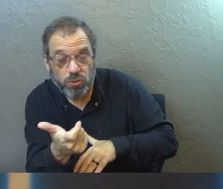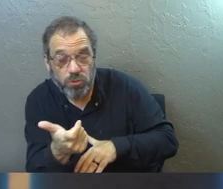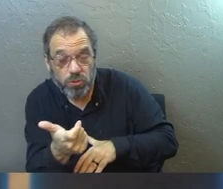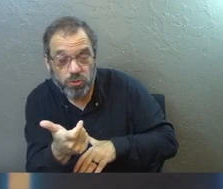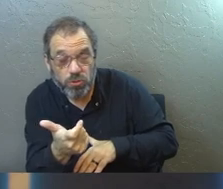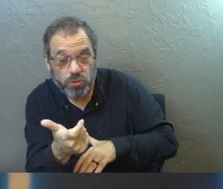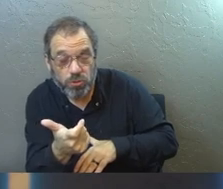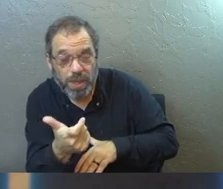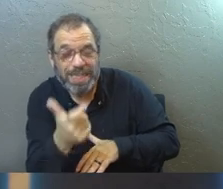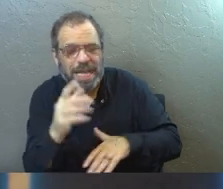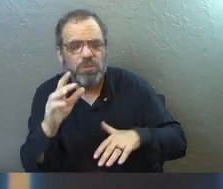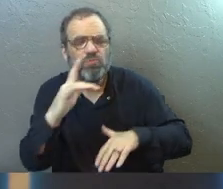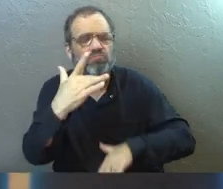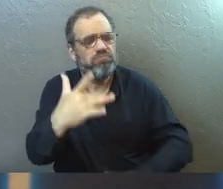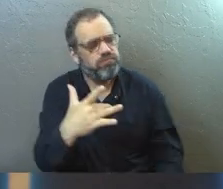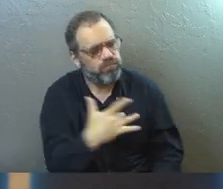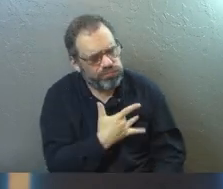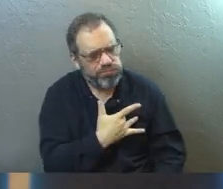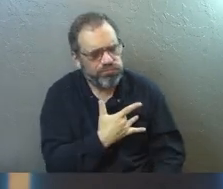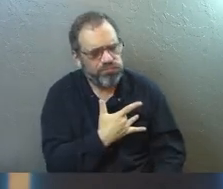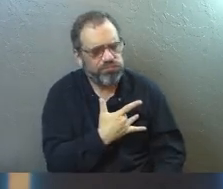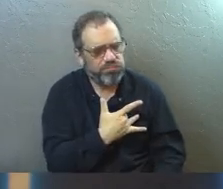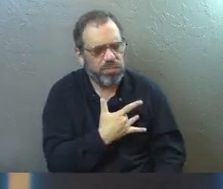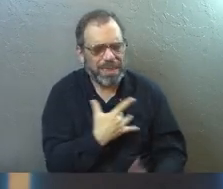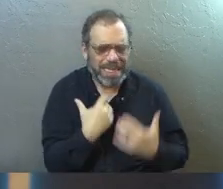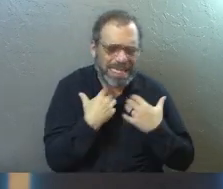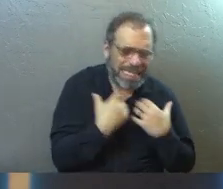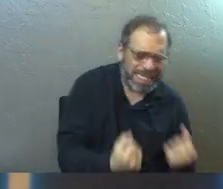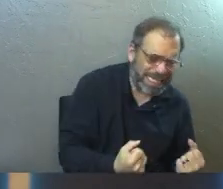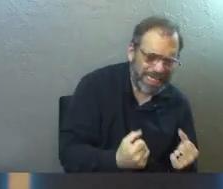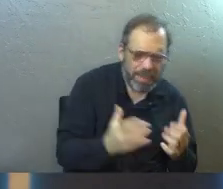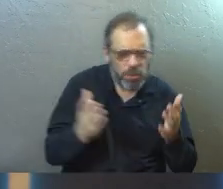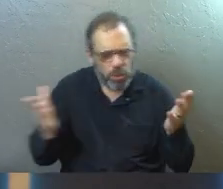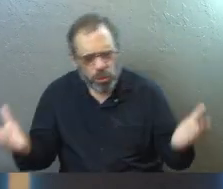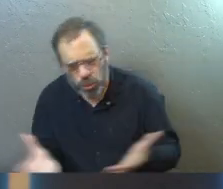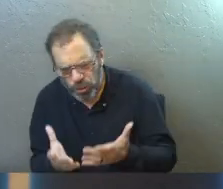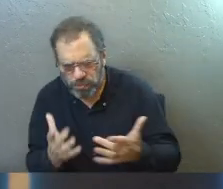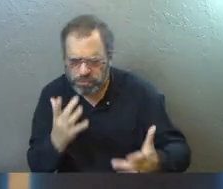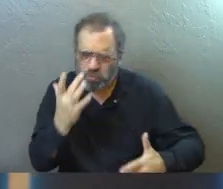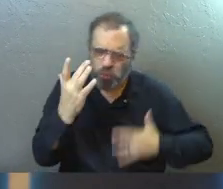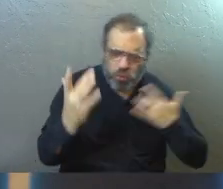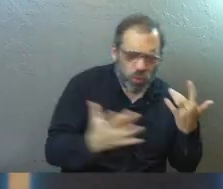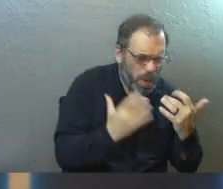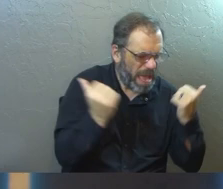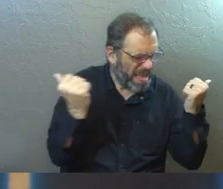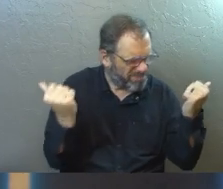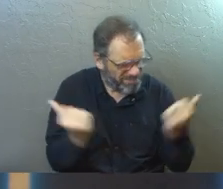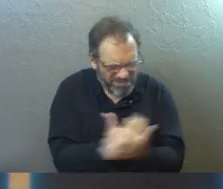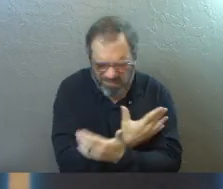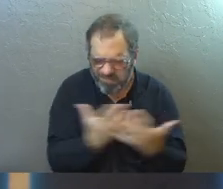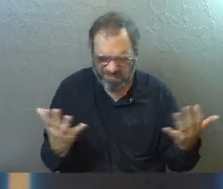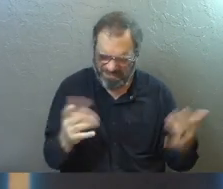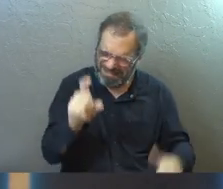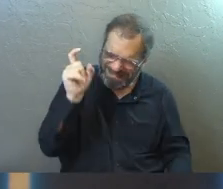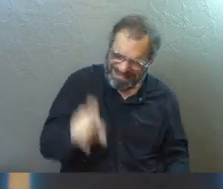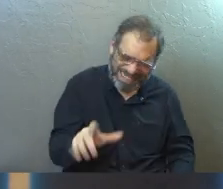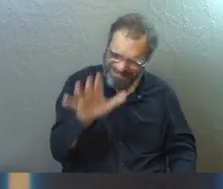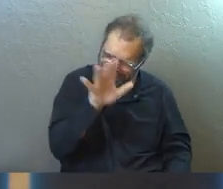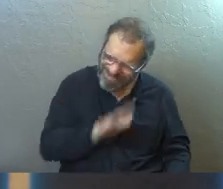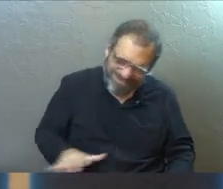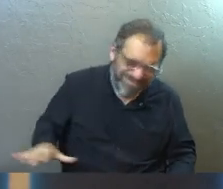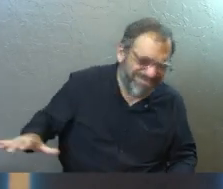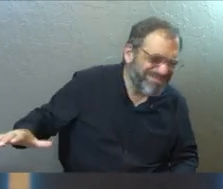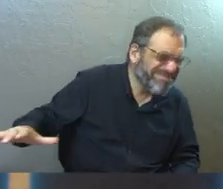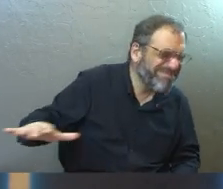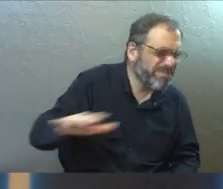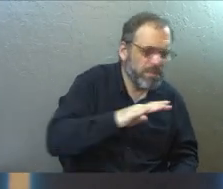ministering to each heart, Lord, the breakthrough, Lord, the healing, the encouragement, God, the joy, all the things, God, that are needed across this